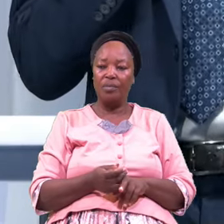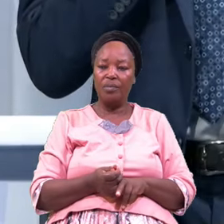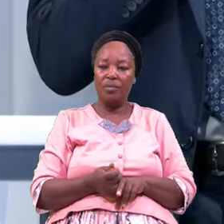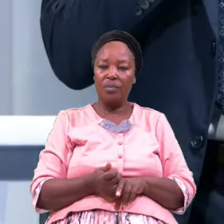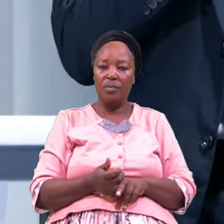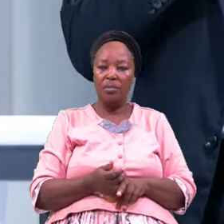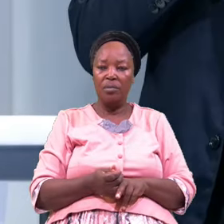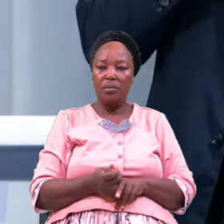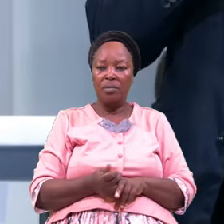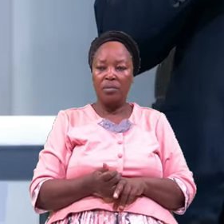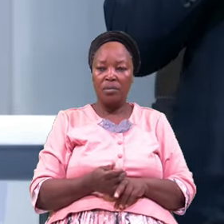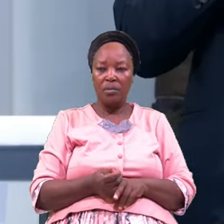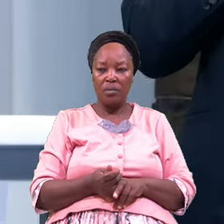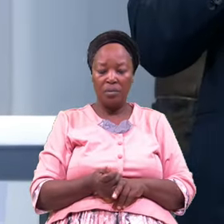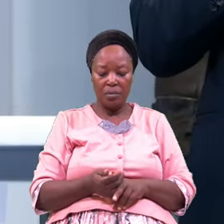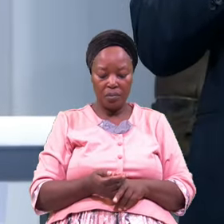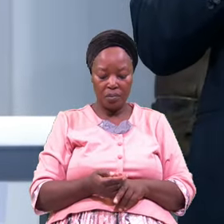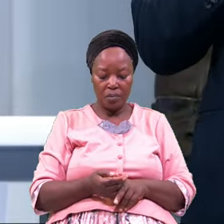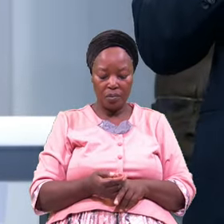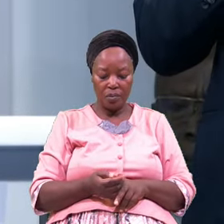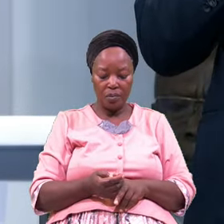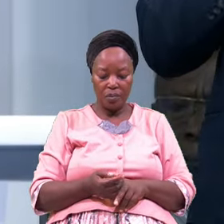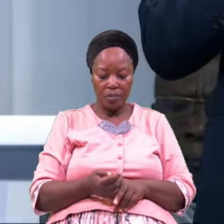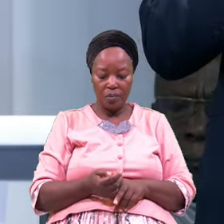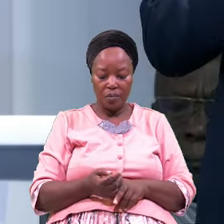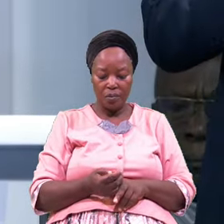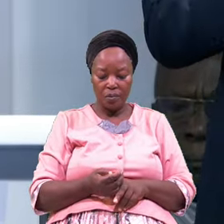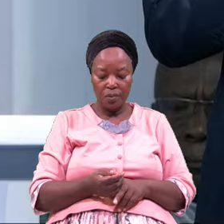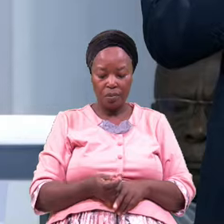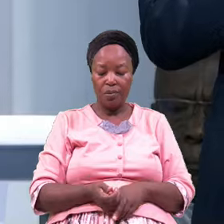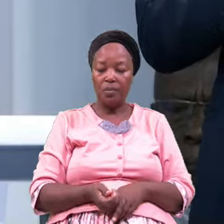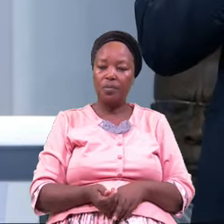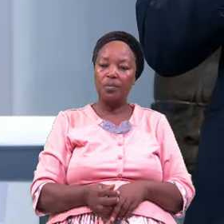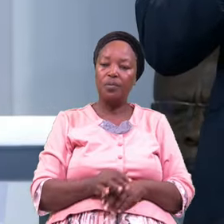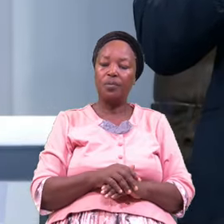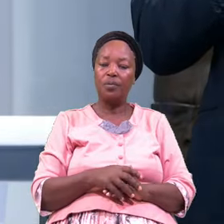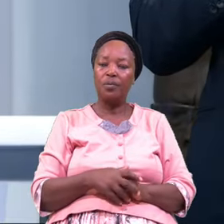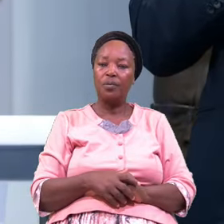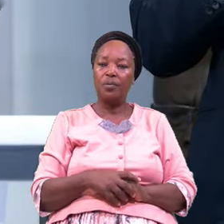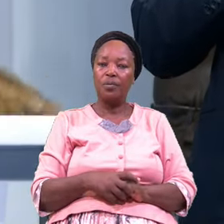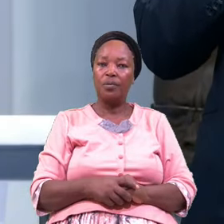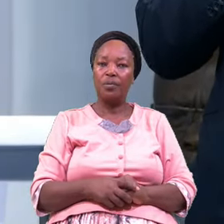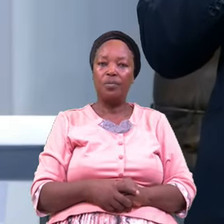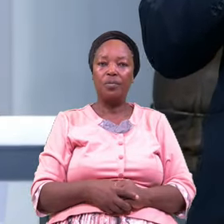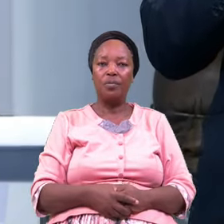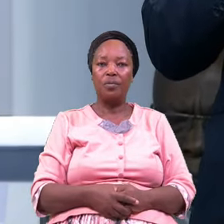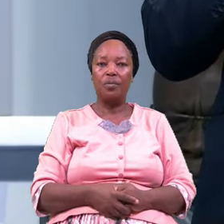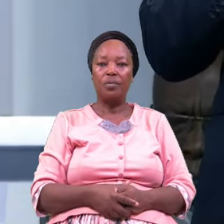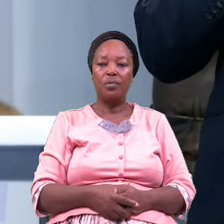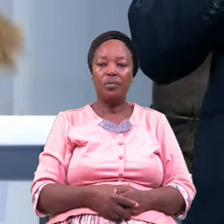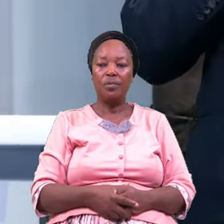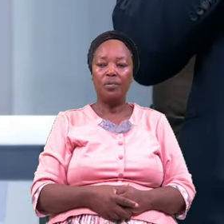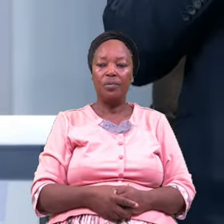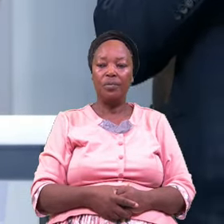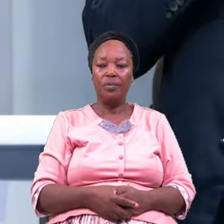Via Karifu Music After Ferman Come You Will See All Saints There